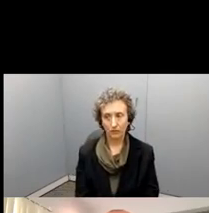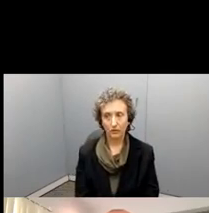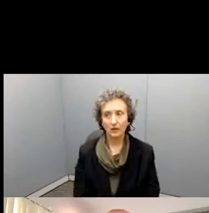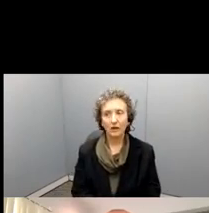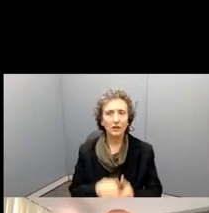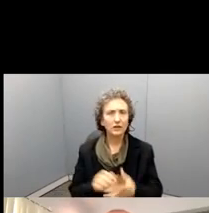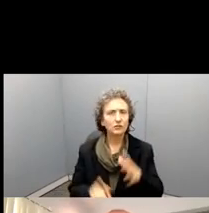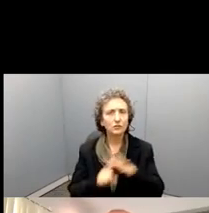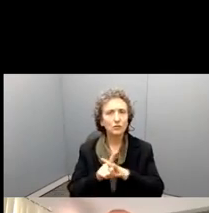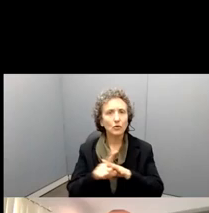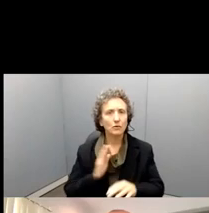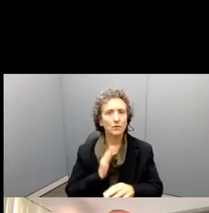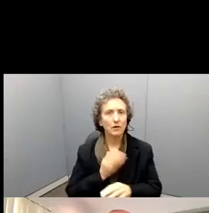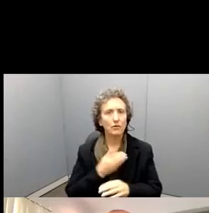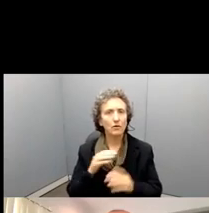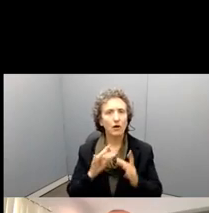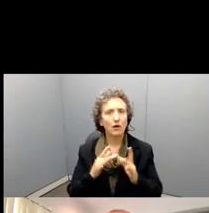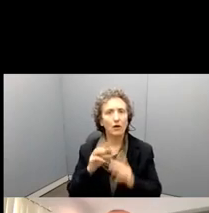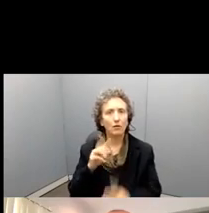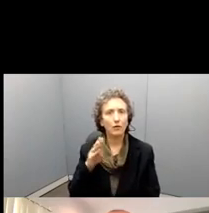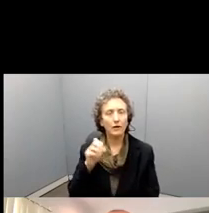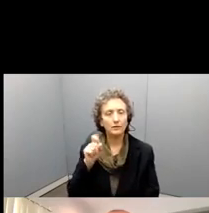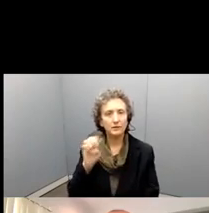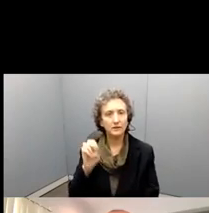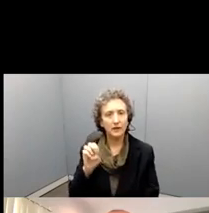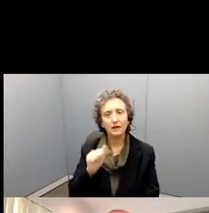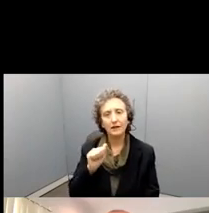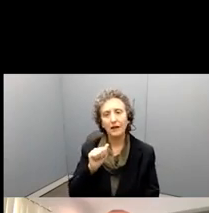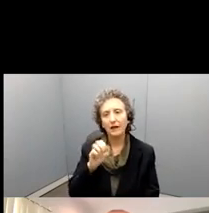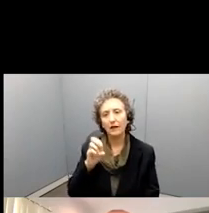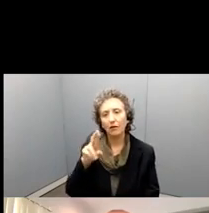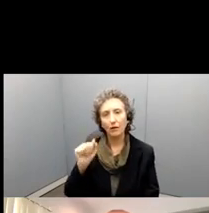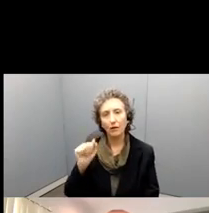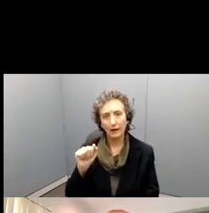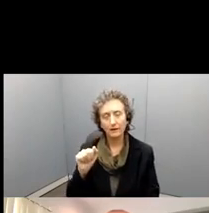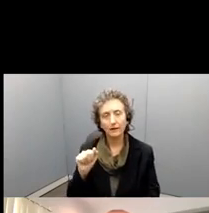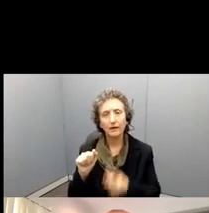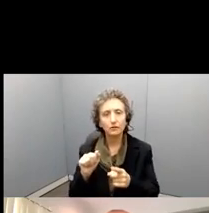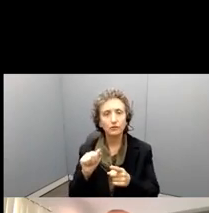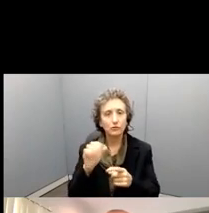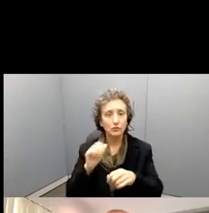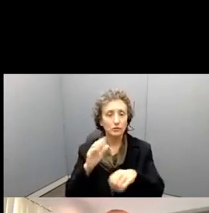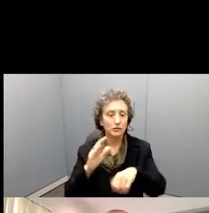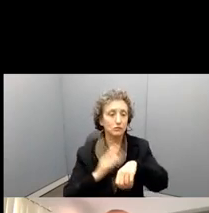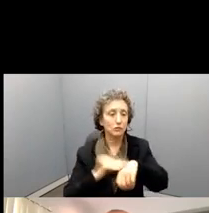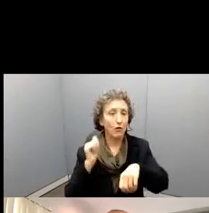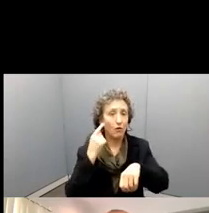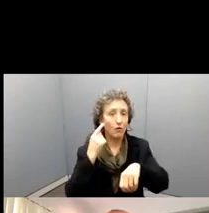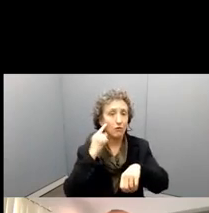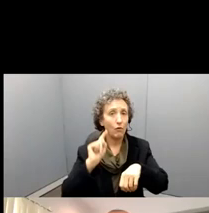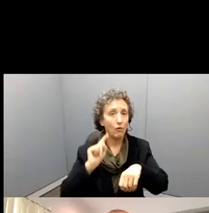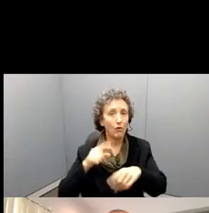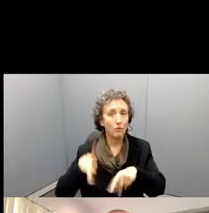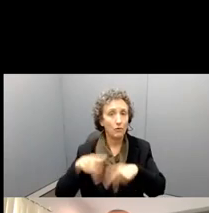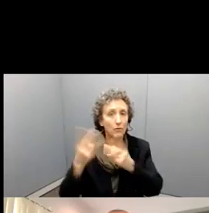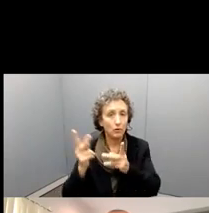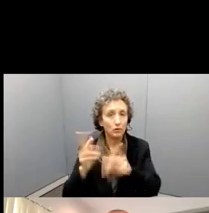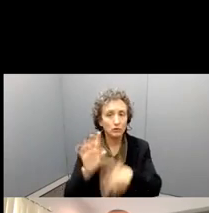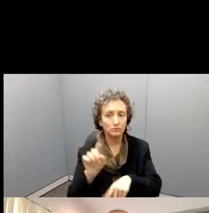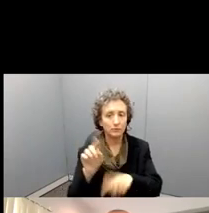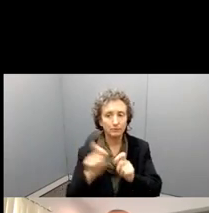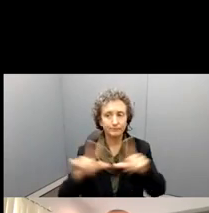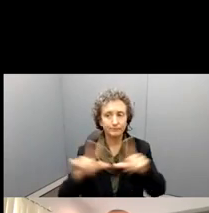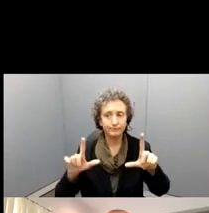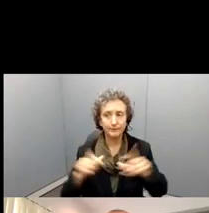website, where you, you are able to access the call for proposals. Let me see that is